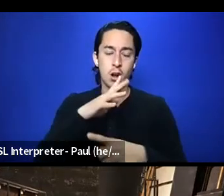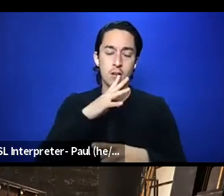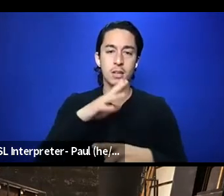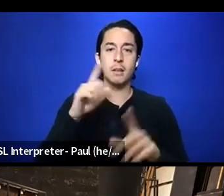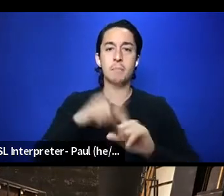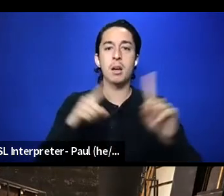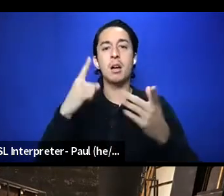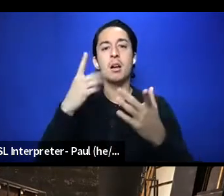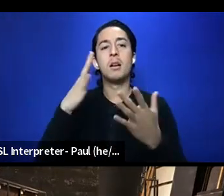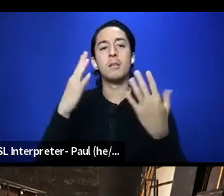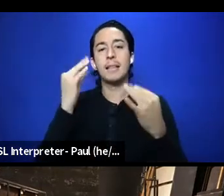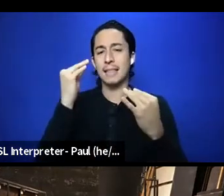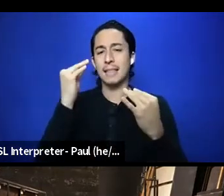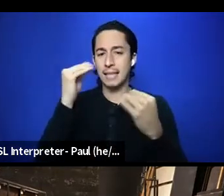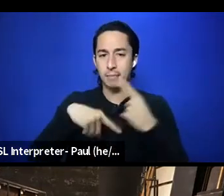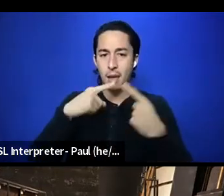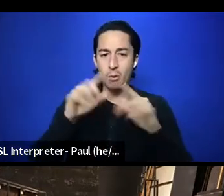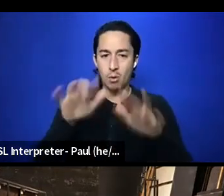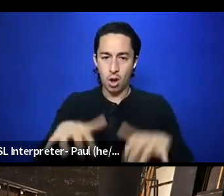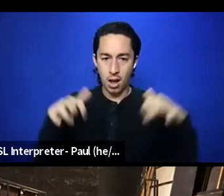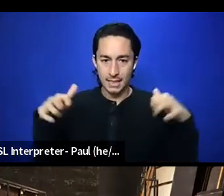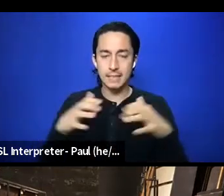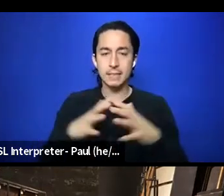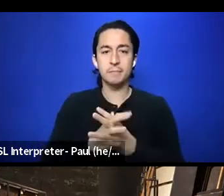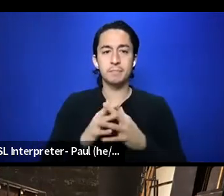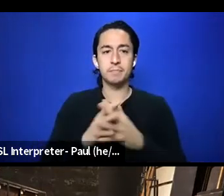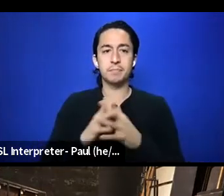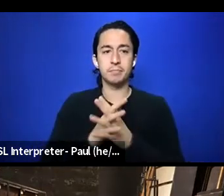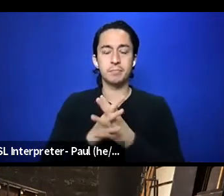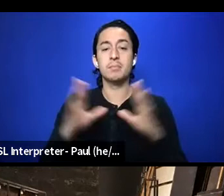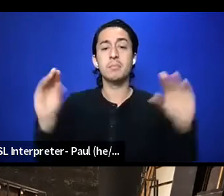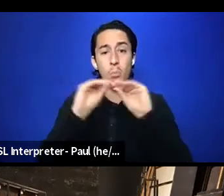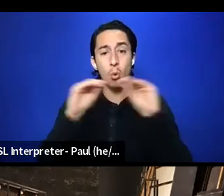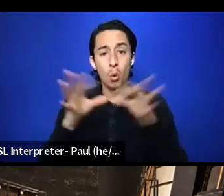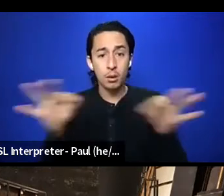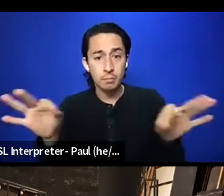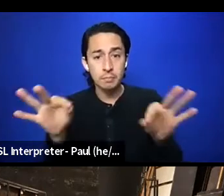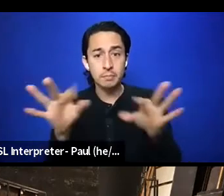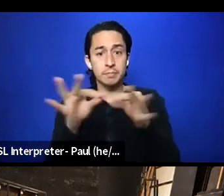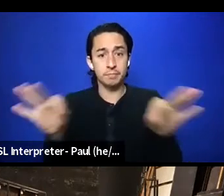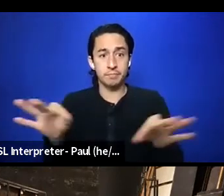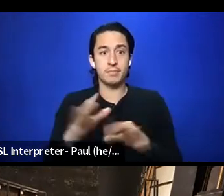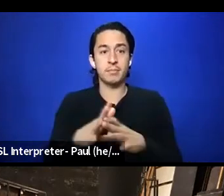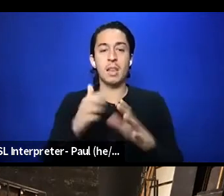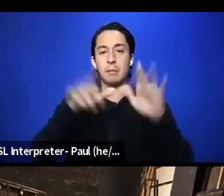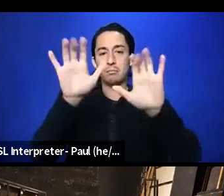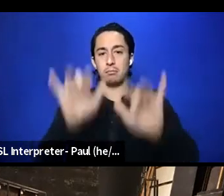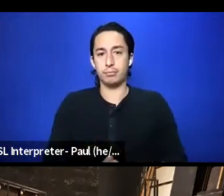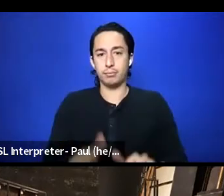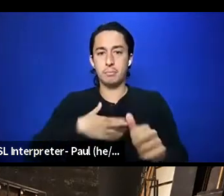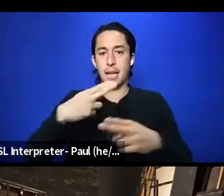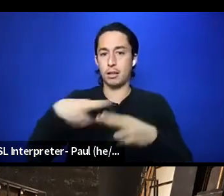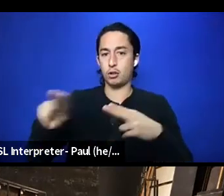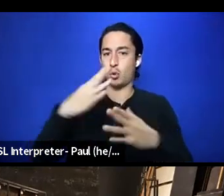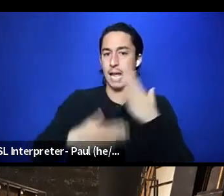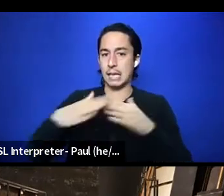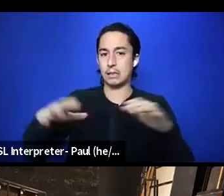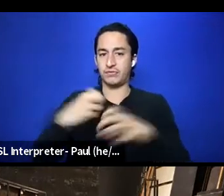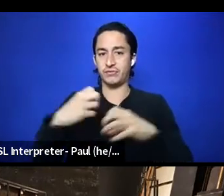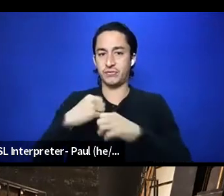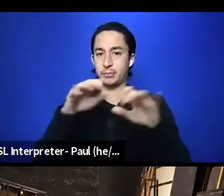What, and so think about this audience, what is, what is, some more degrees, some more degrees out there. I'm typing down in my own shorthand what I'm hearing y'all say.